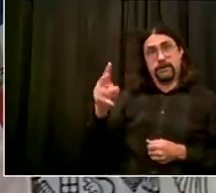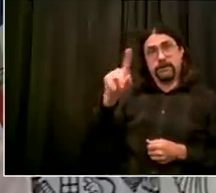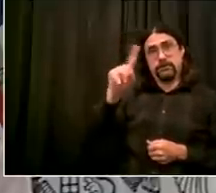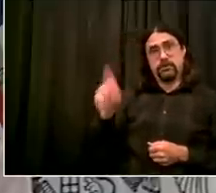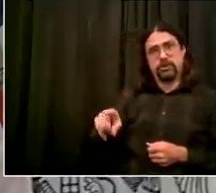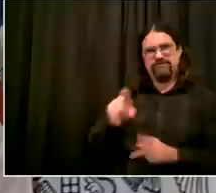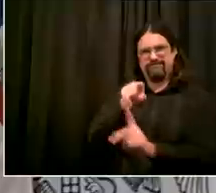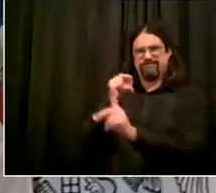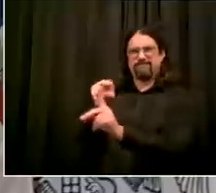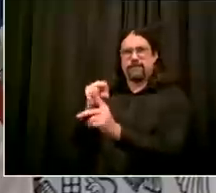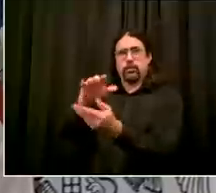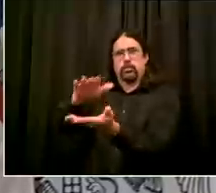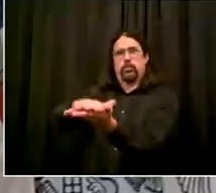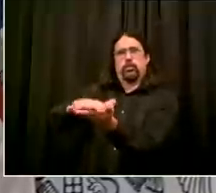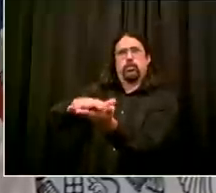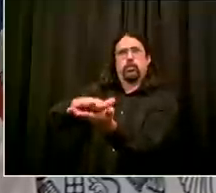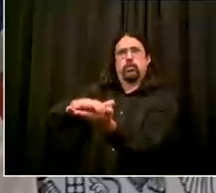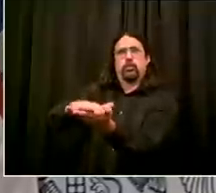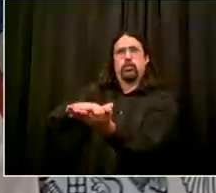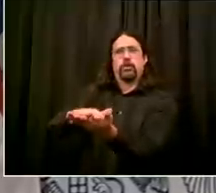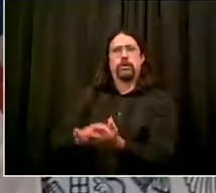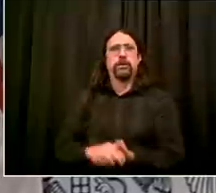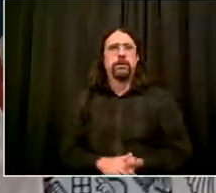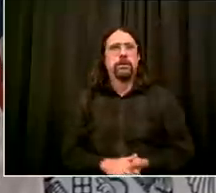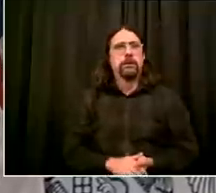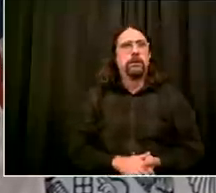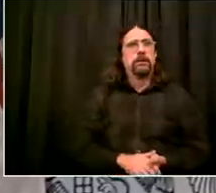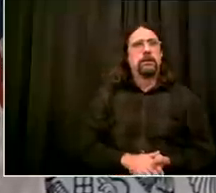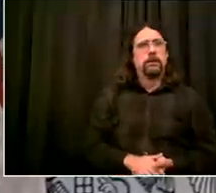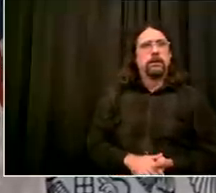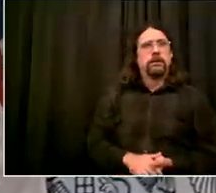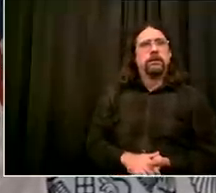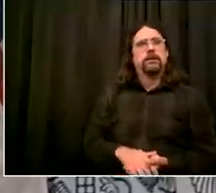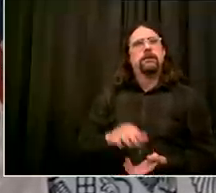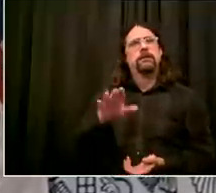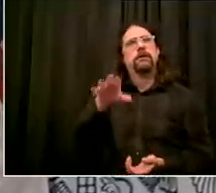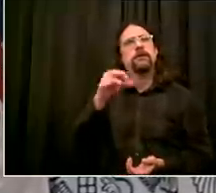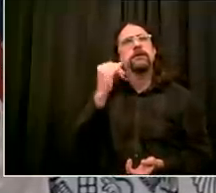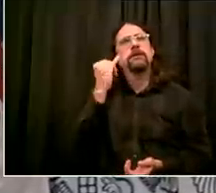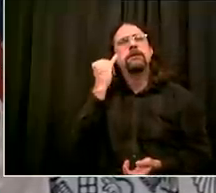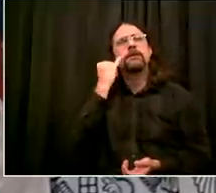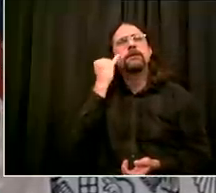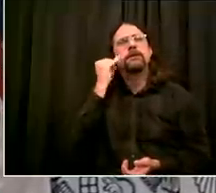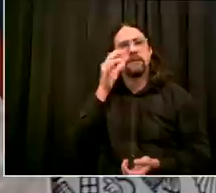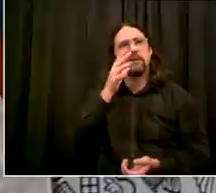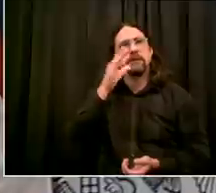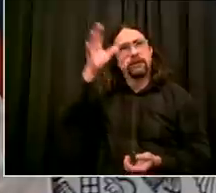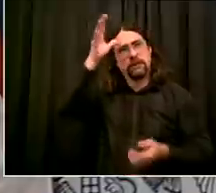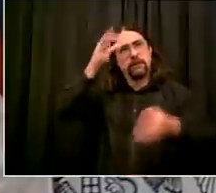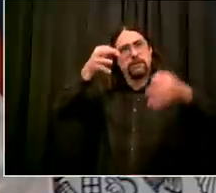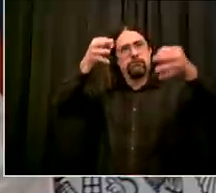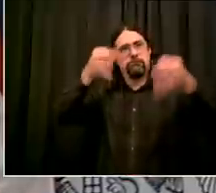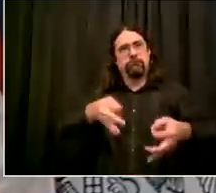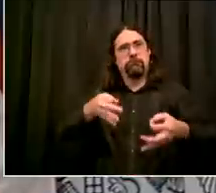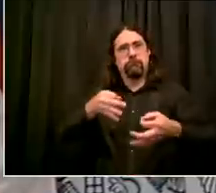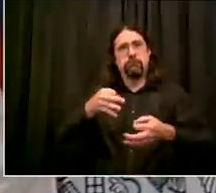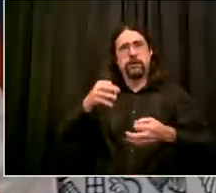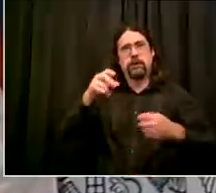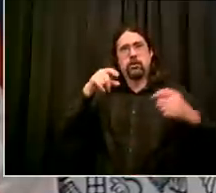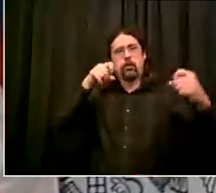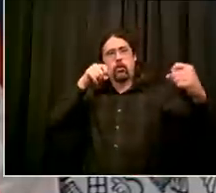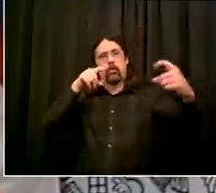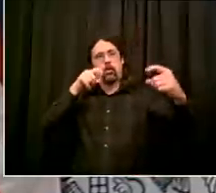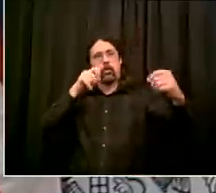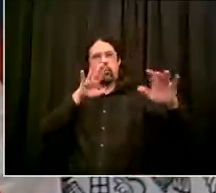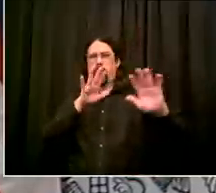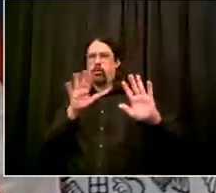person or blended of however you want to look at it um has there been an acceleration in that recently is it stabilized or is it